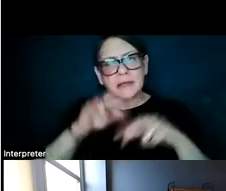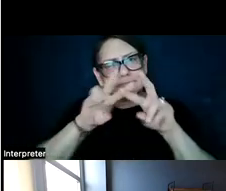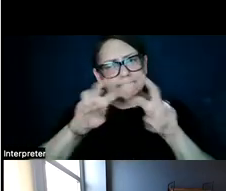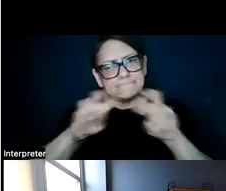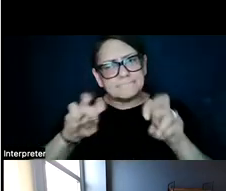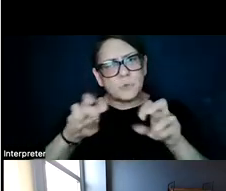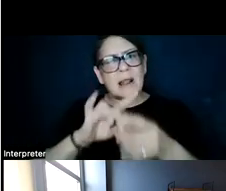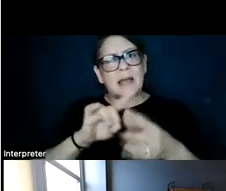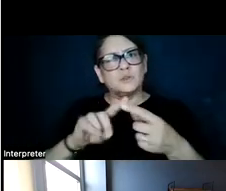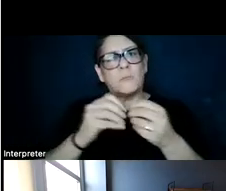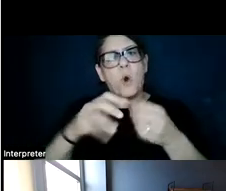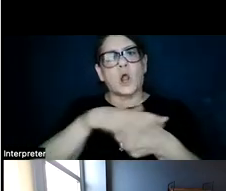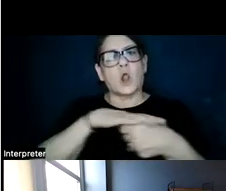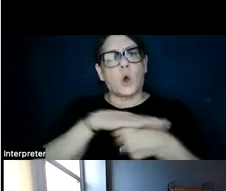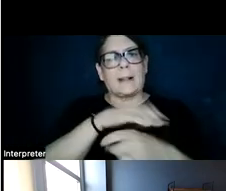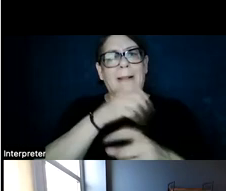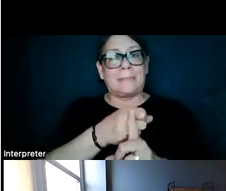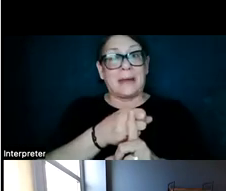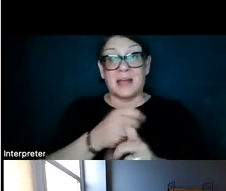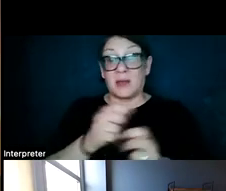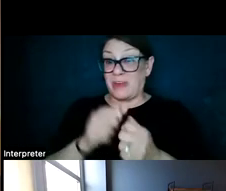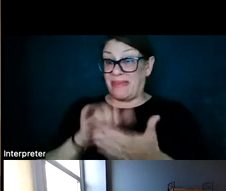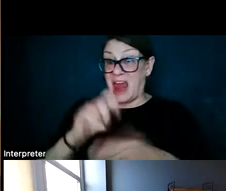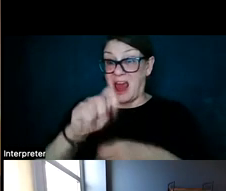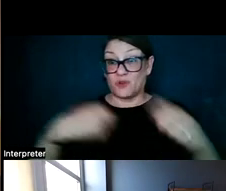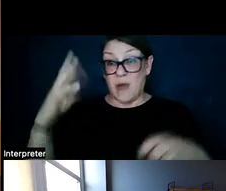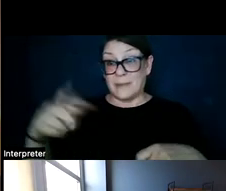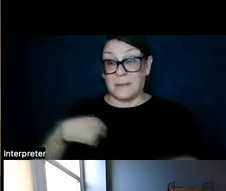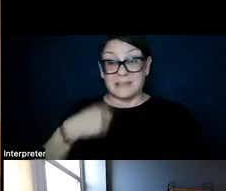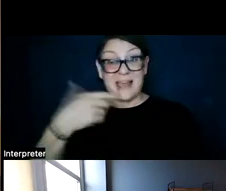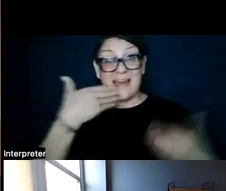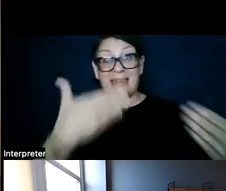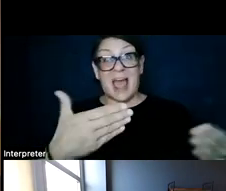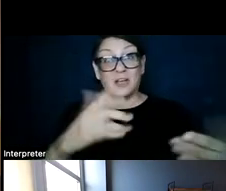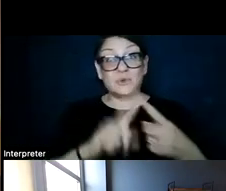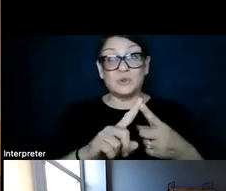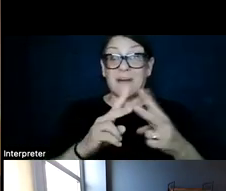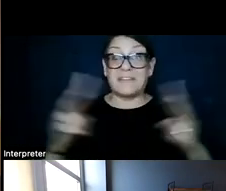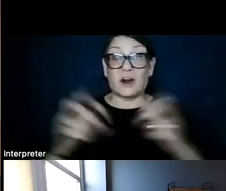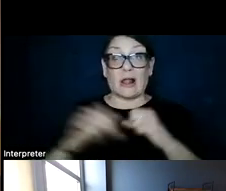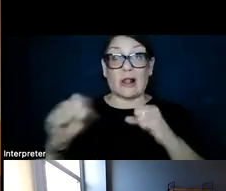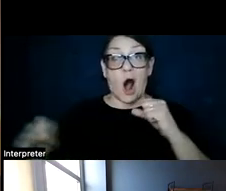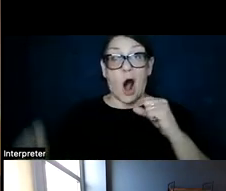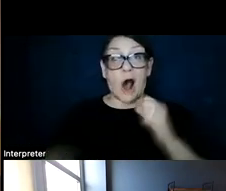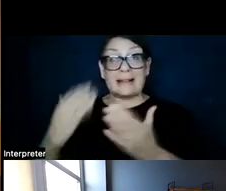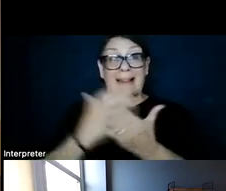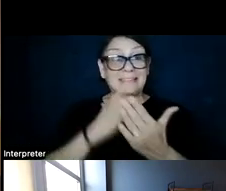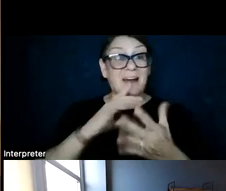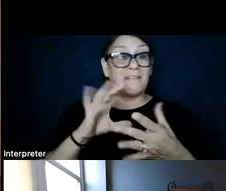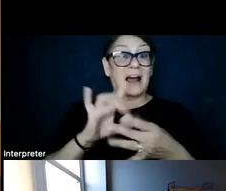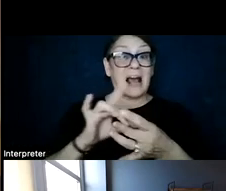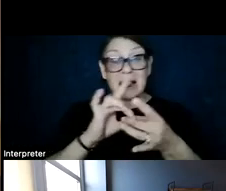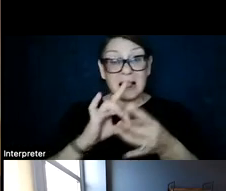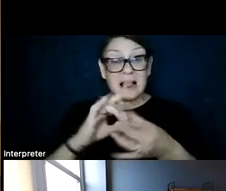level. And with that, I'm going to wrap it up and say thank you to a very long list of collaborators and contributors